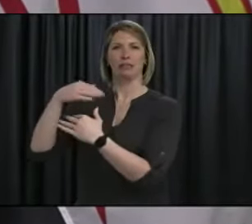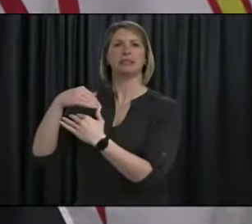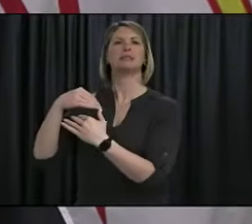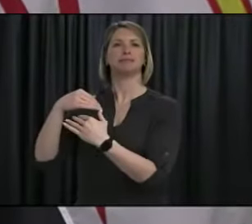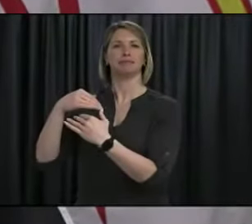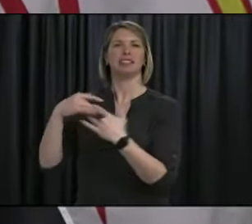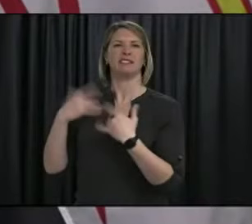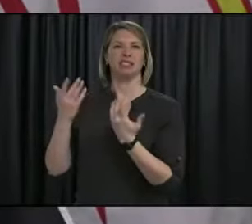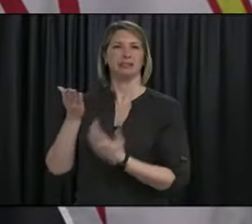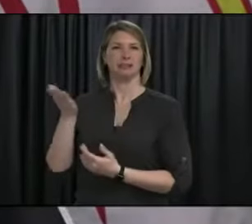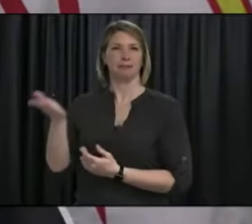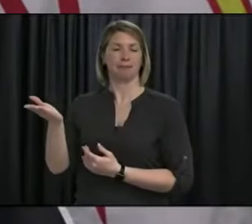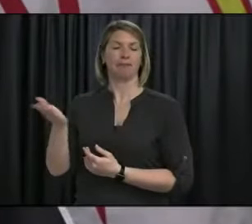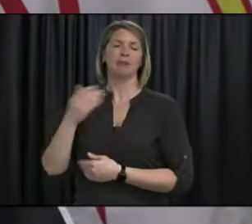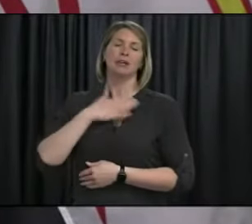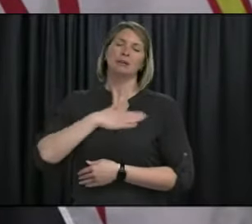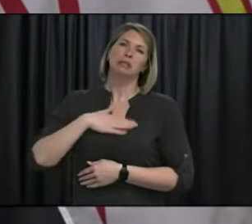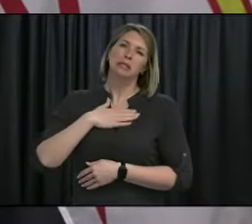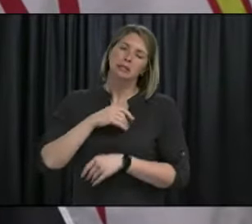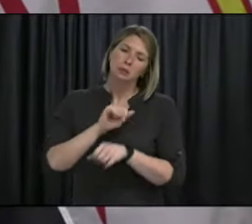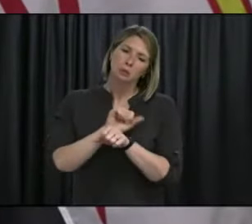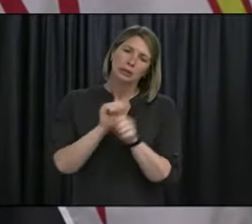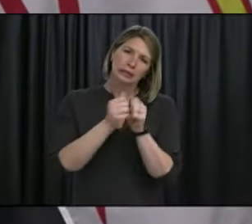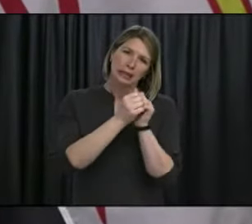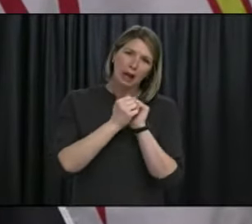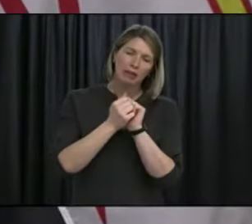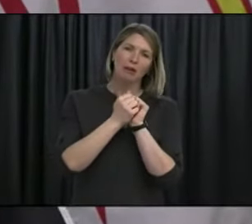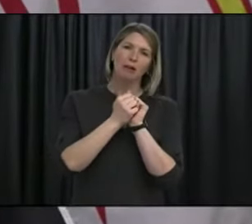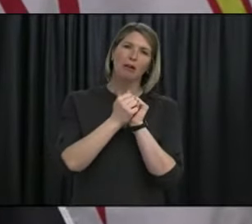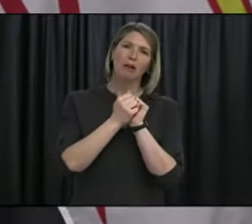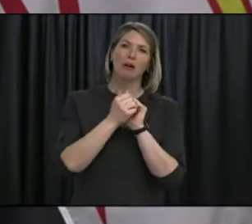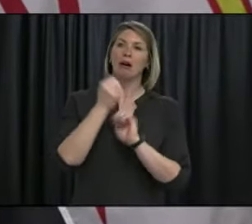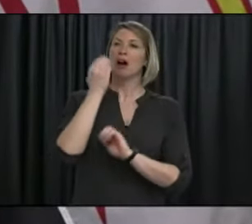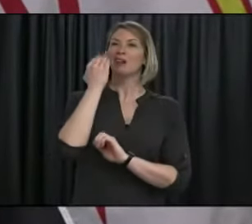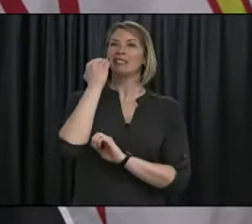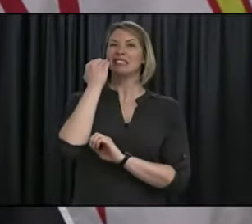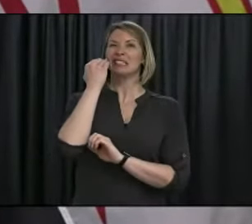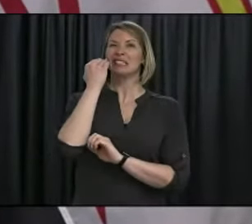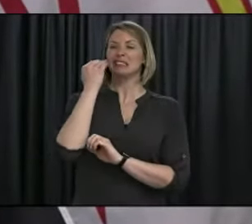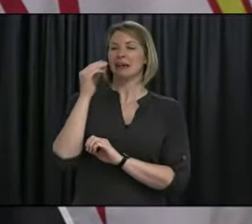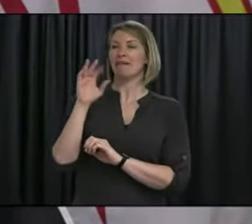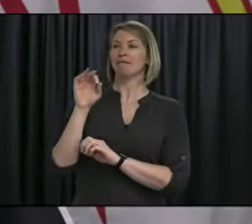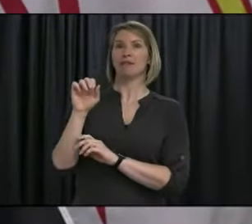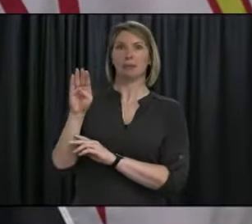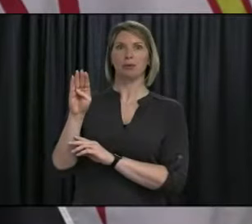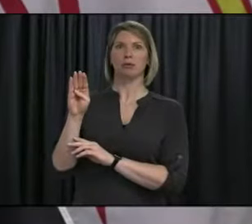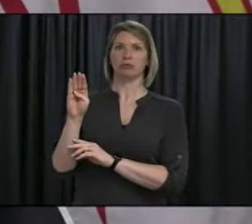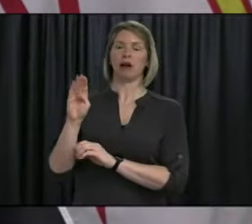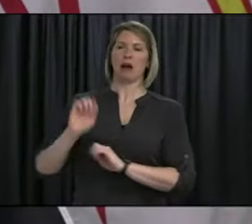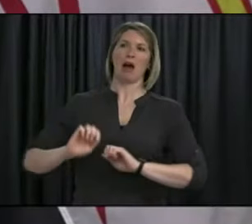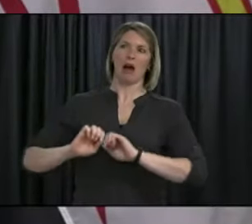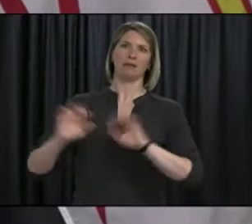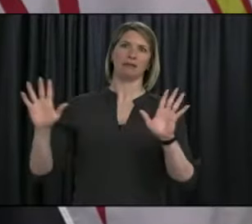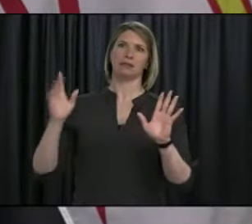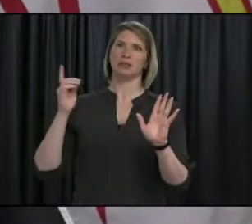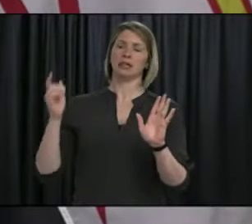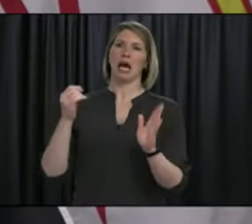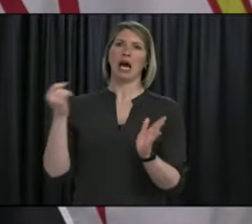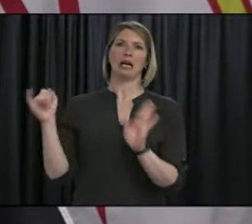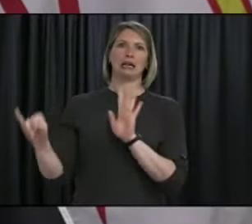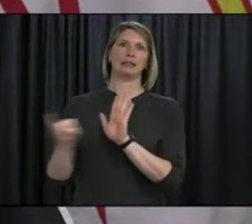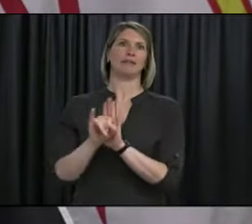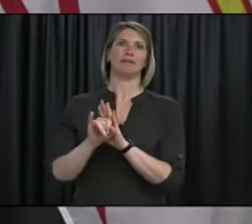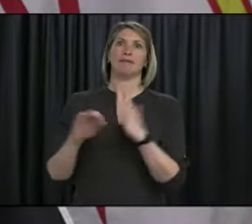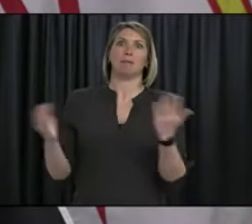cooperation in this. In the last outbreak, there was clear and rapid spread of the variant through households, social